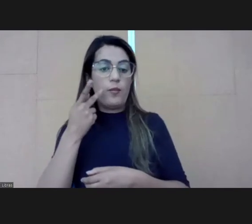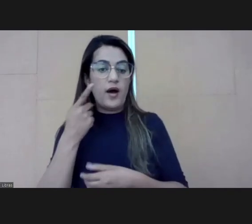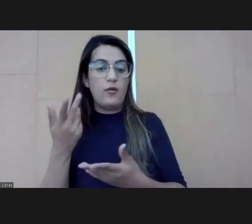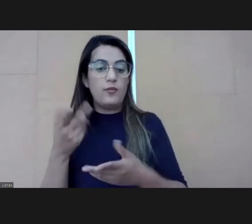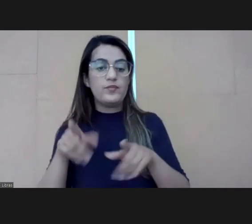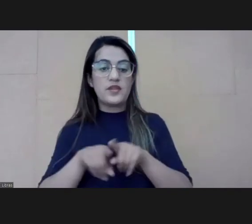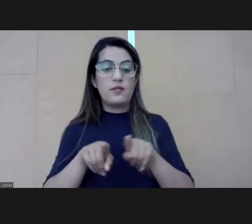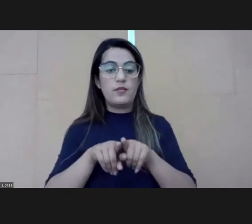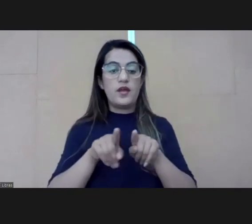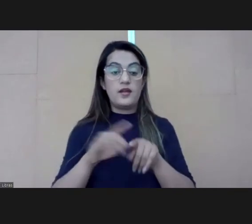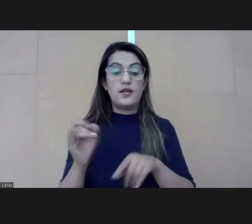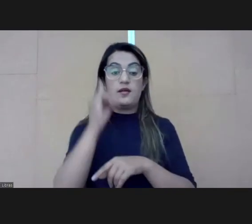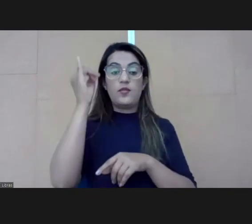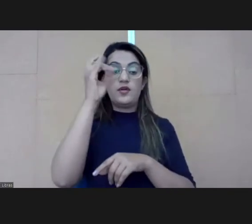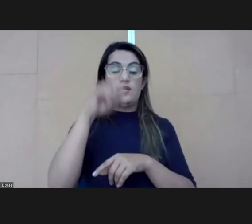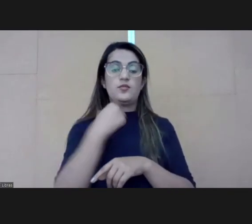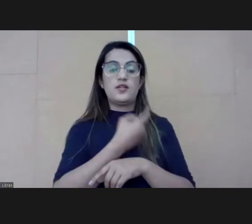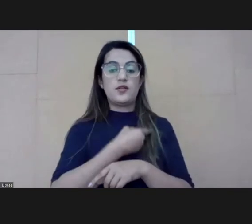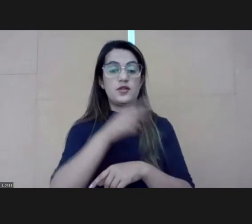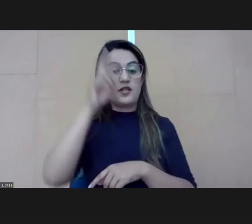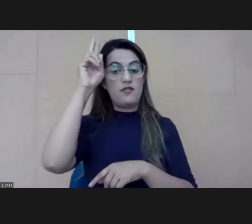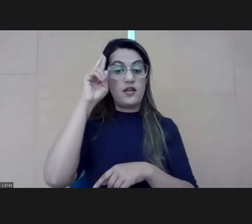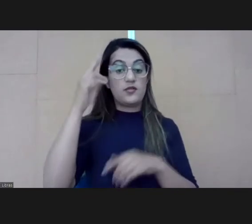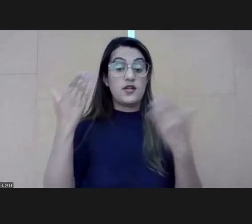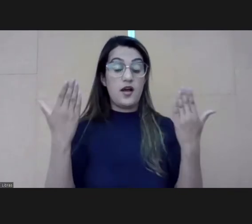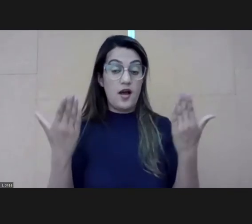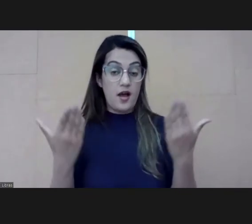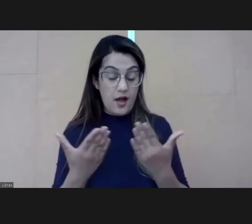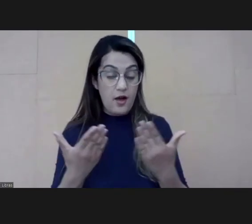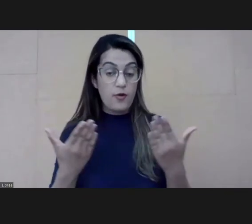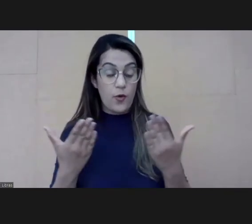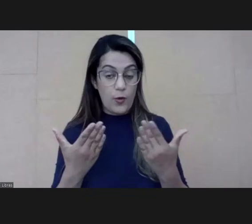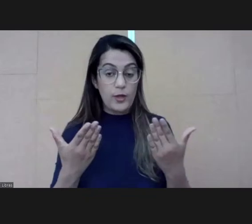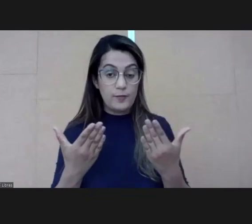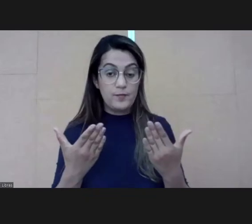Now I will keep the agenda here.